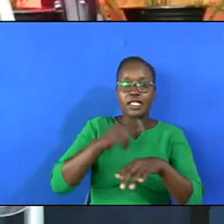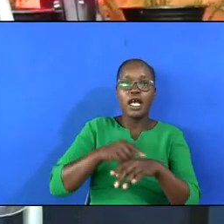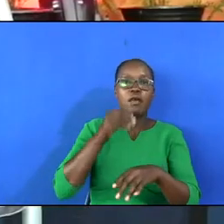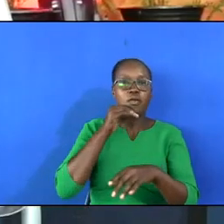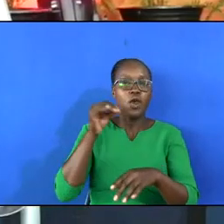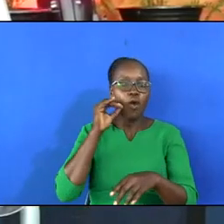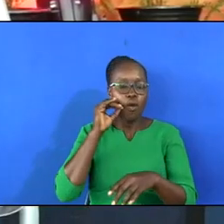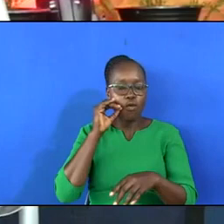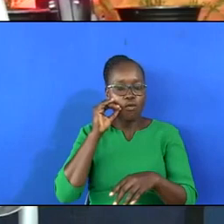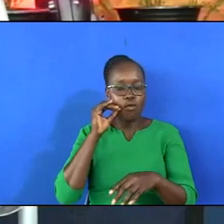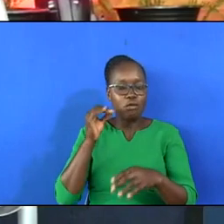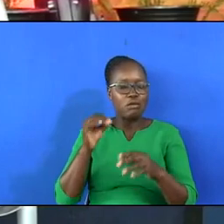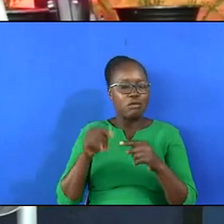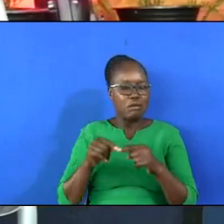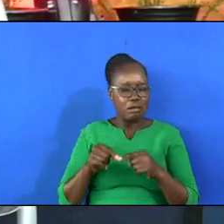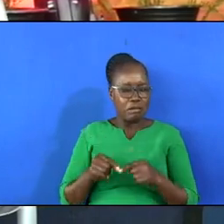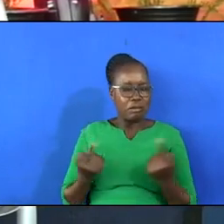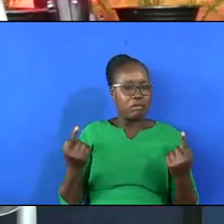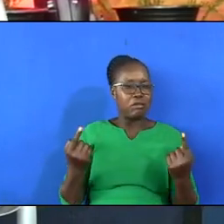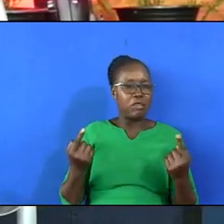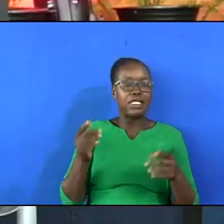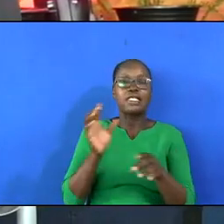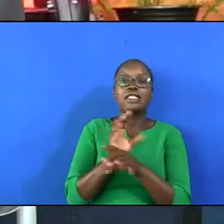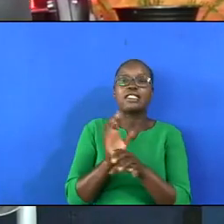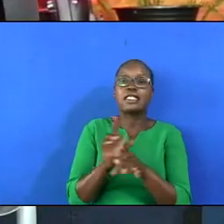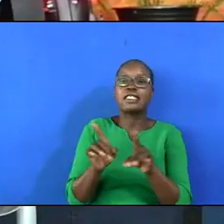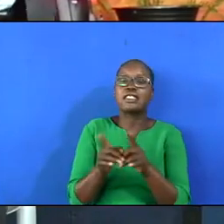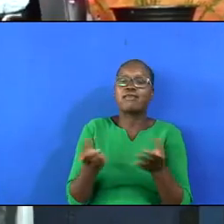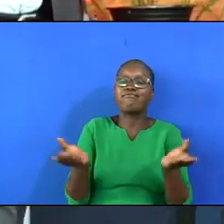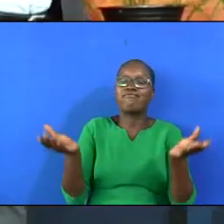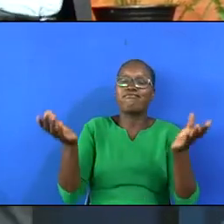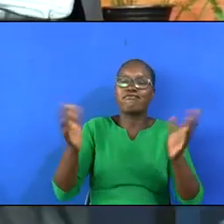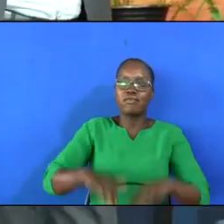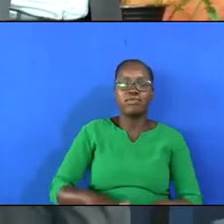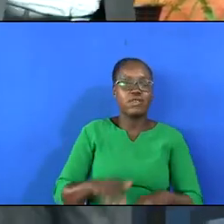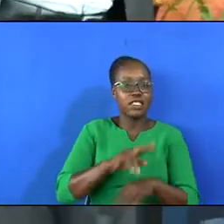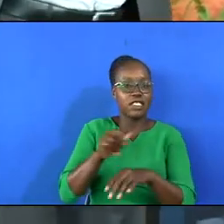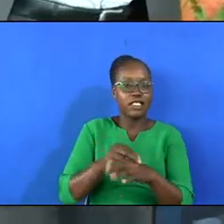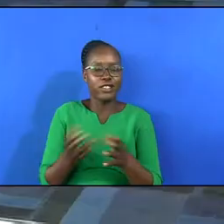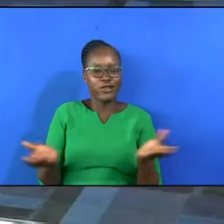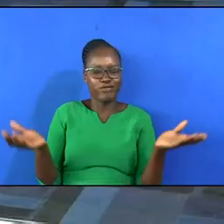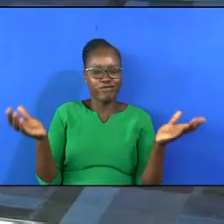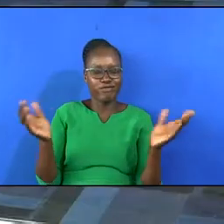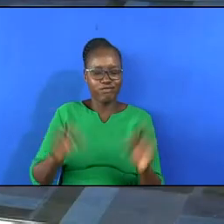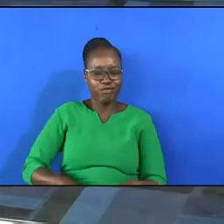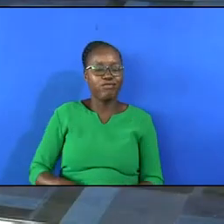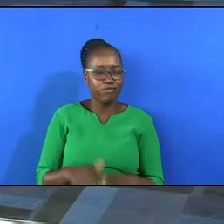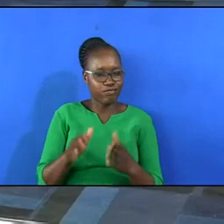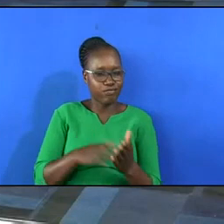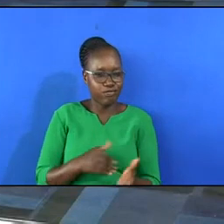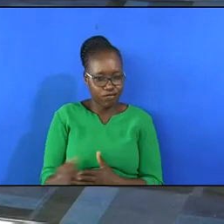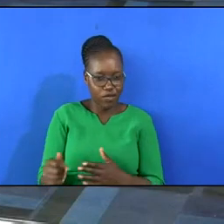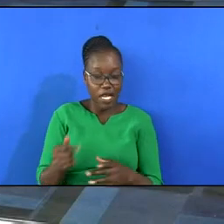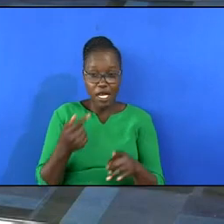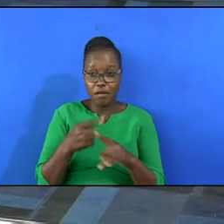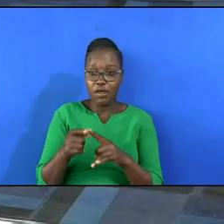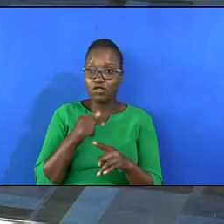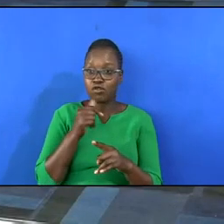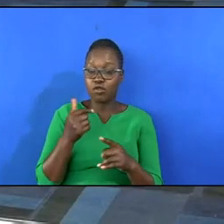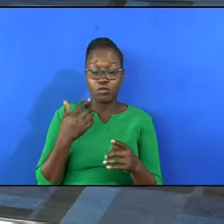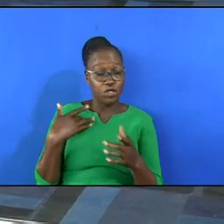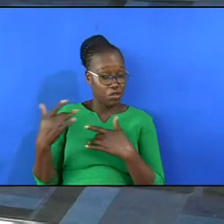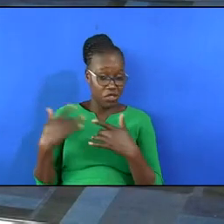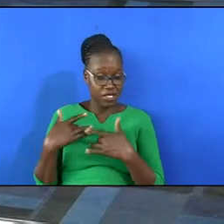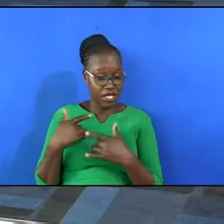cracks, the church cracks, the nation cracks. But that's not what I'm